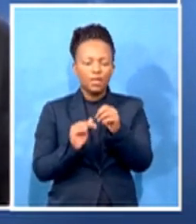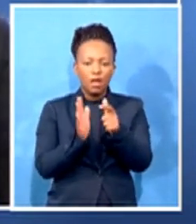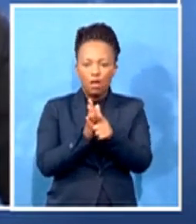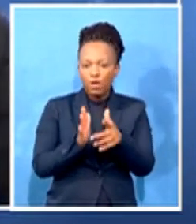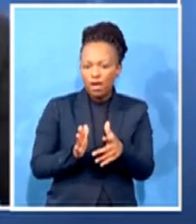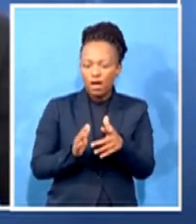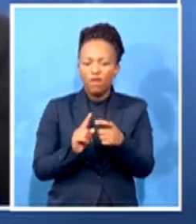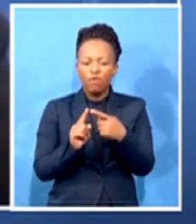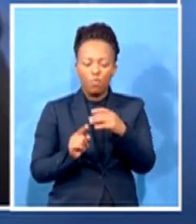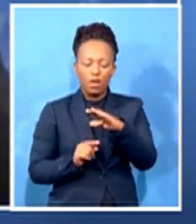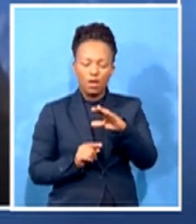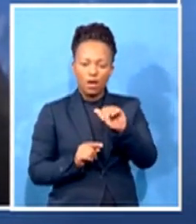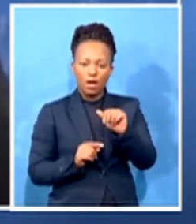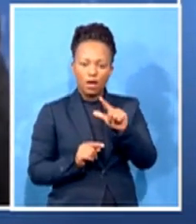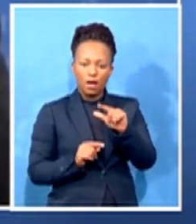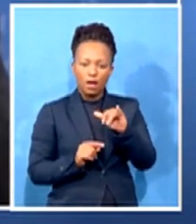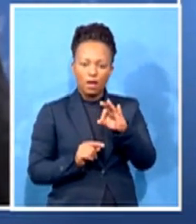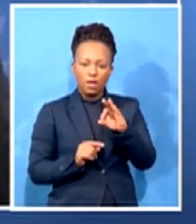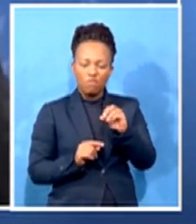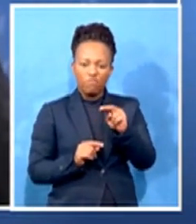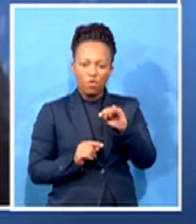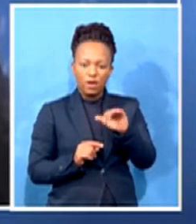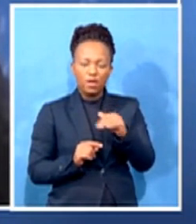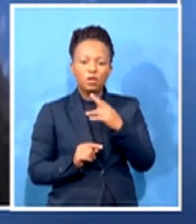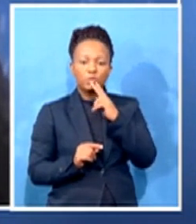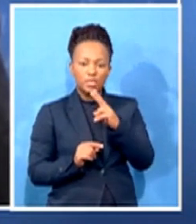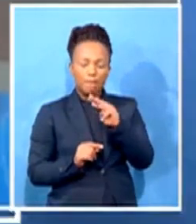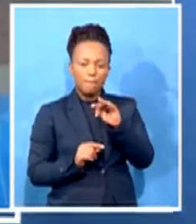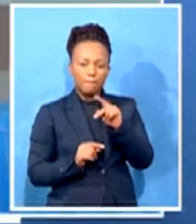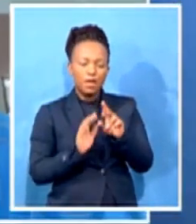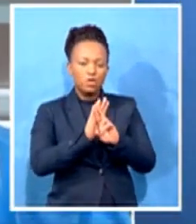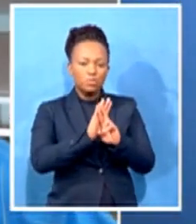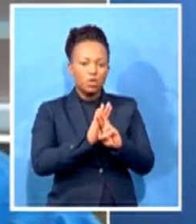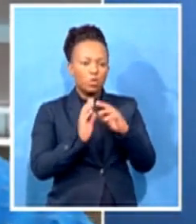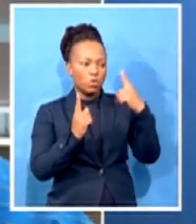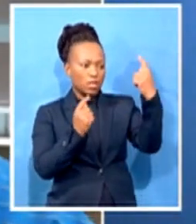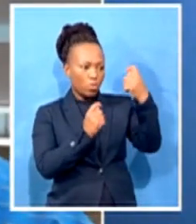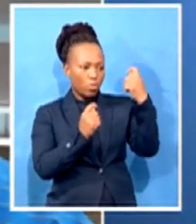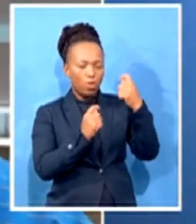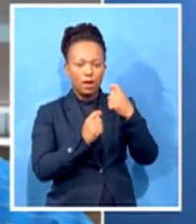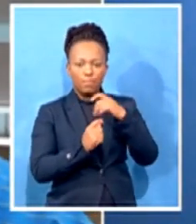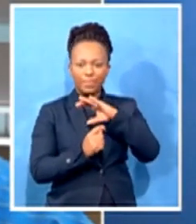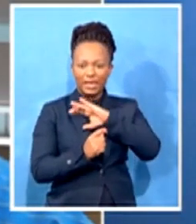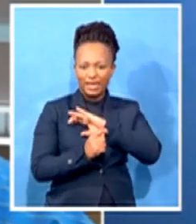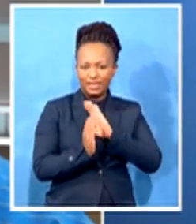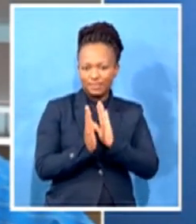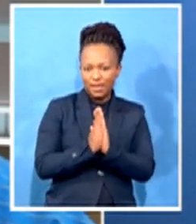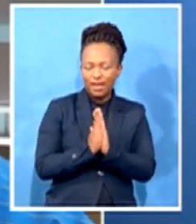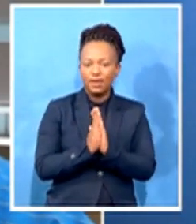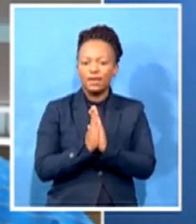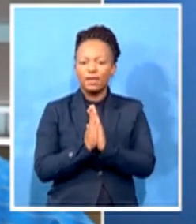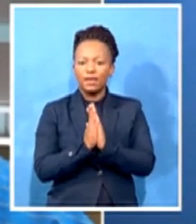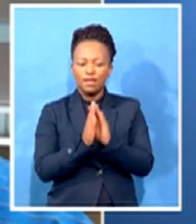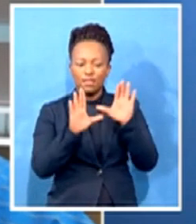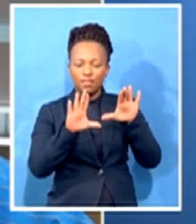have Mike Pence representing the rural Christian evangelical vote block that has supported Donald Trump.